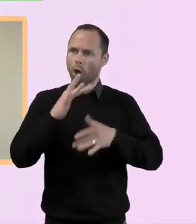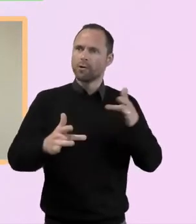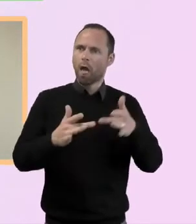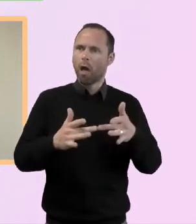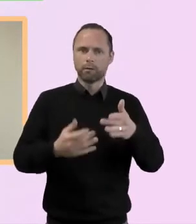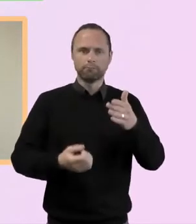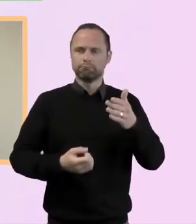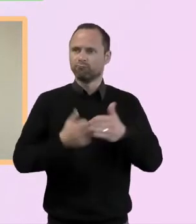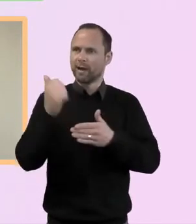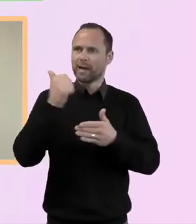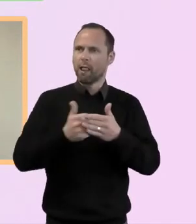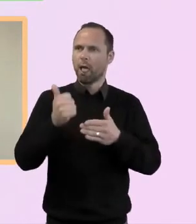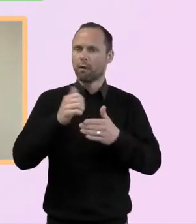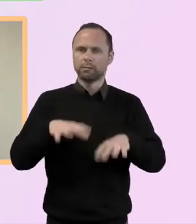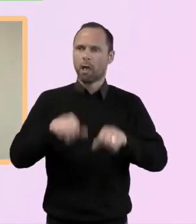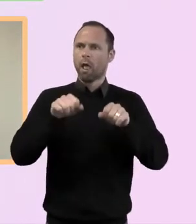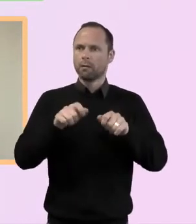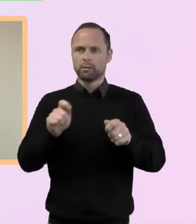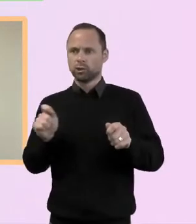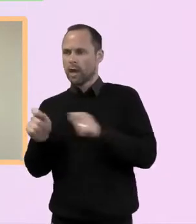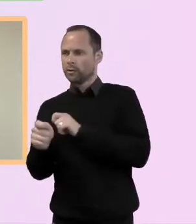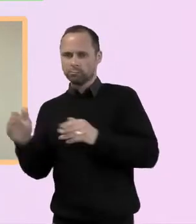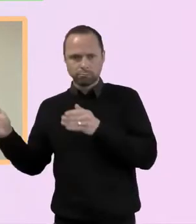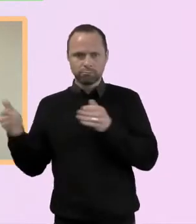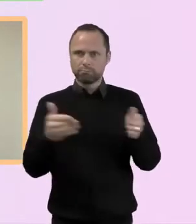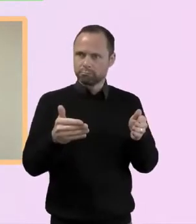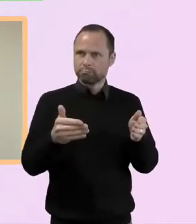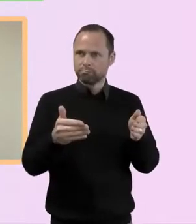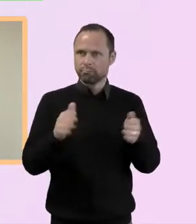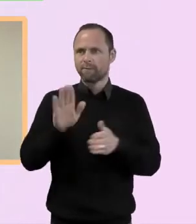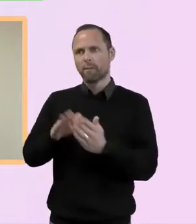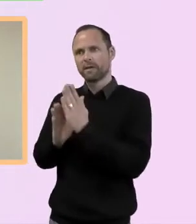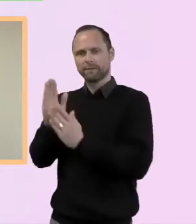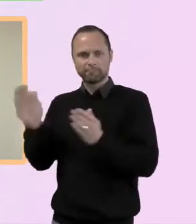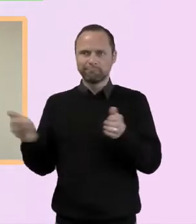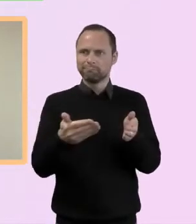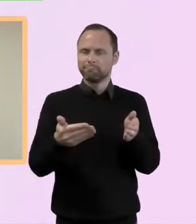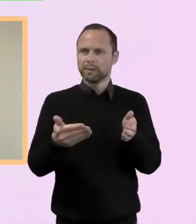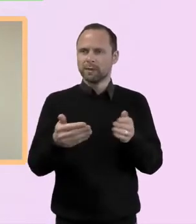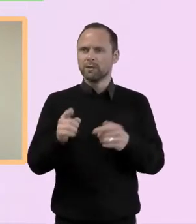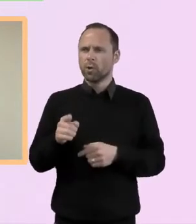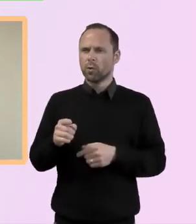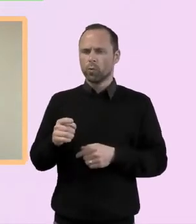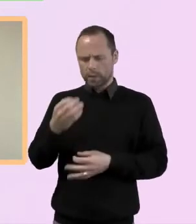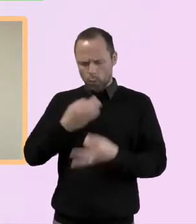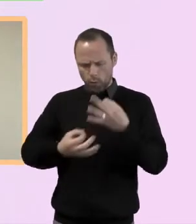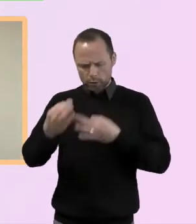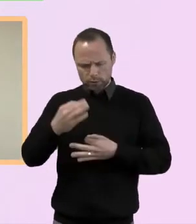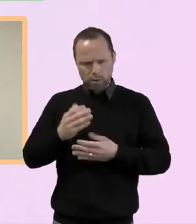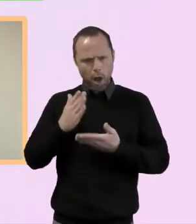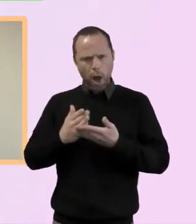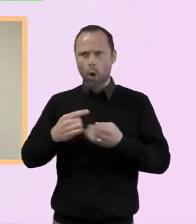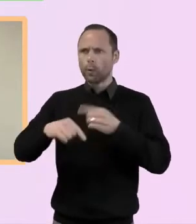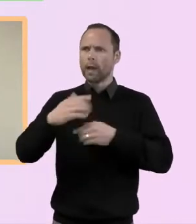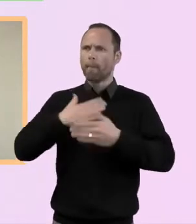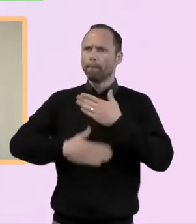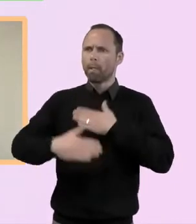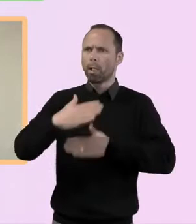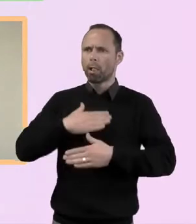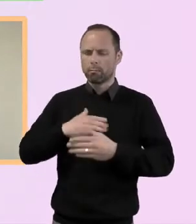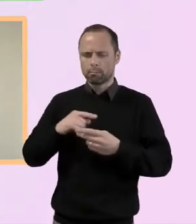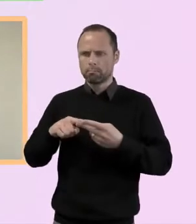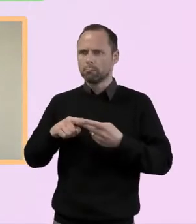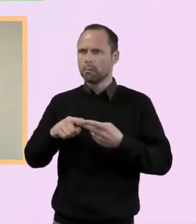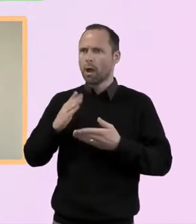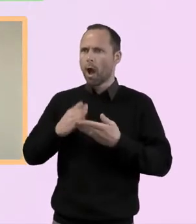up again. So there's the posture question. Are we listening more? Are we humbly learning from others, which came across